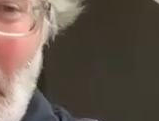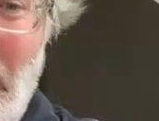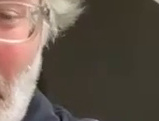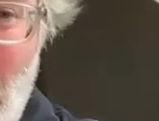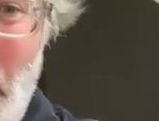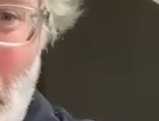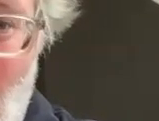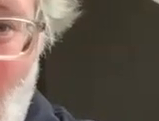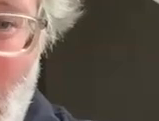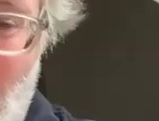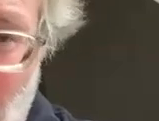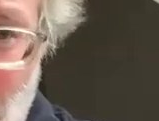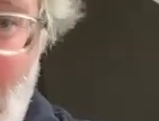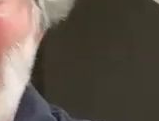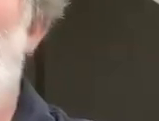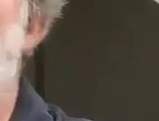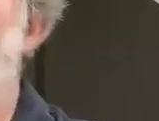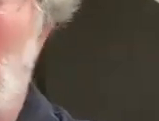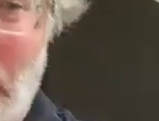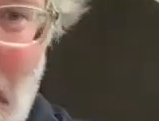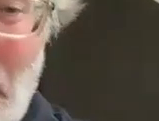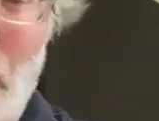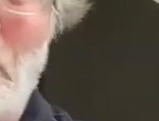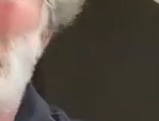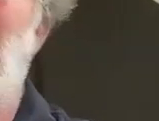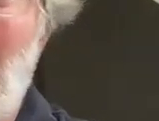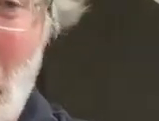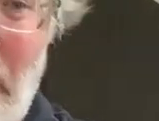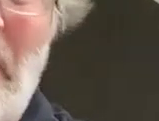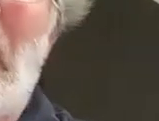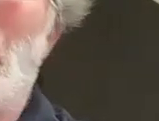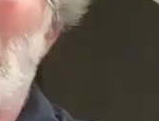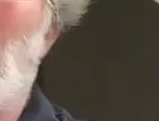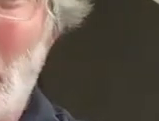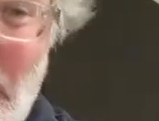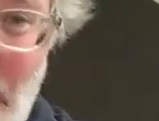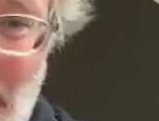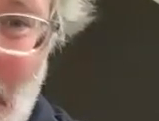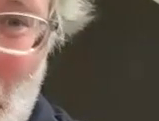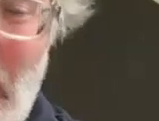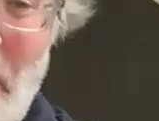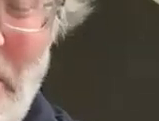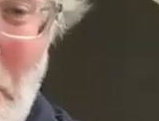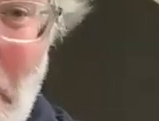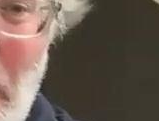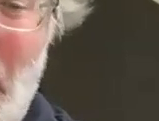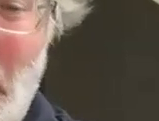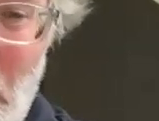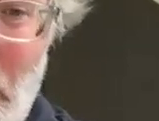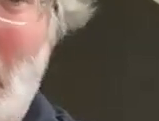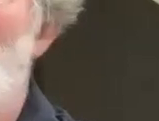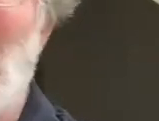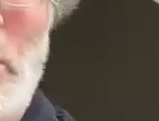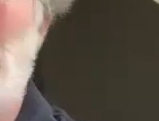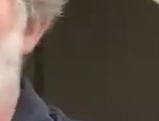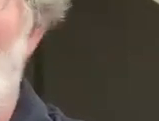art takes a climate forward approach in everything that they do particularly how they articulate it right how they speak about how they